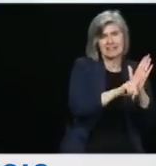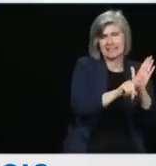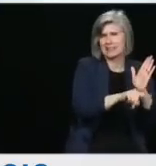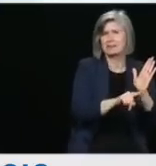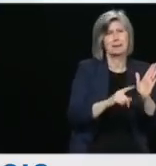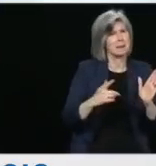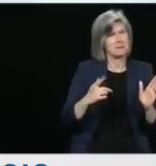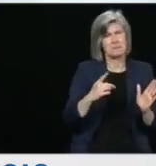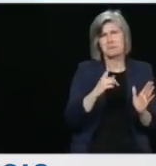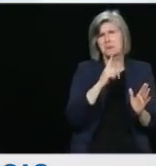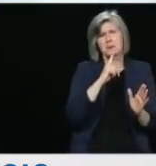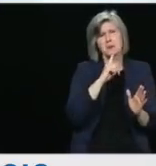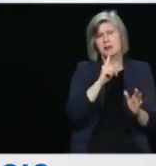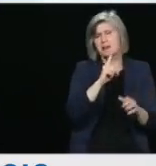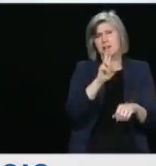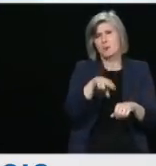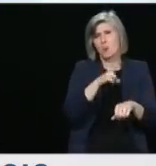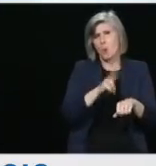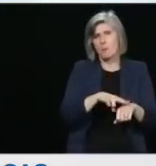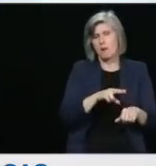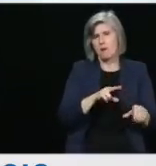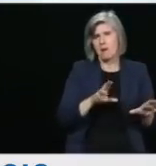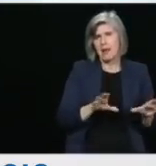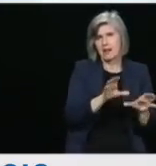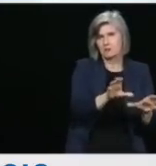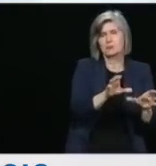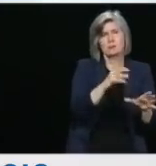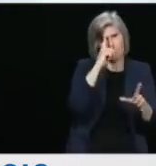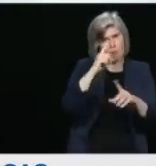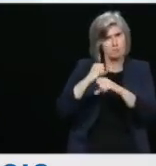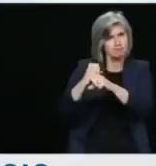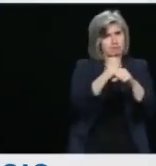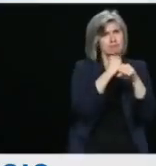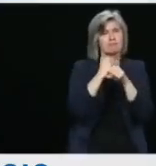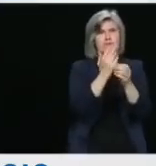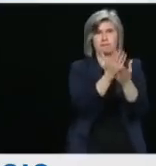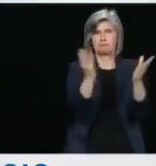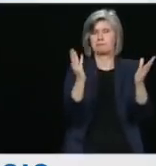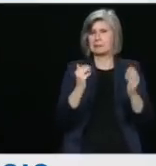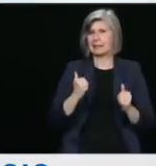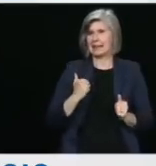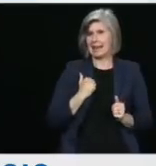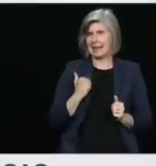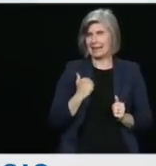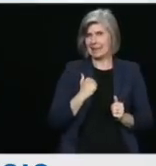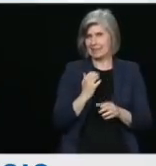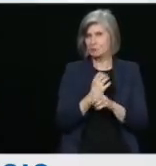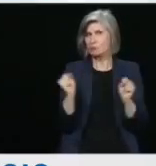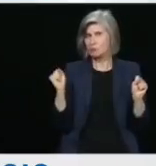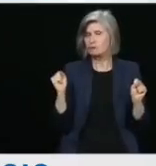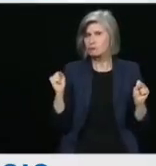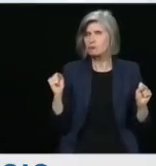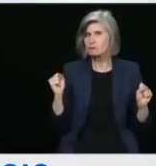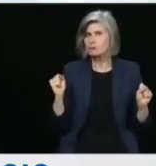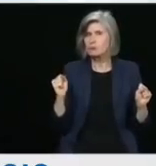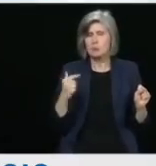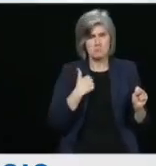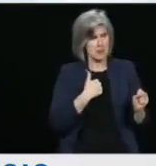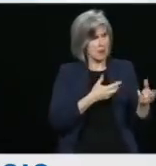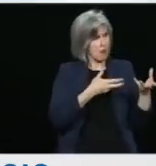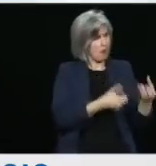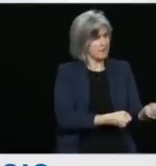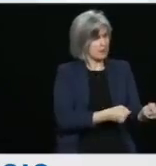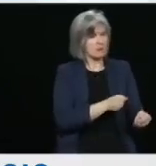being maintained. And I have confidence in that work. It is subject to considerable oversight and